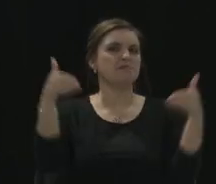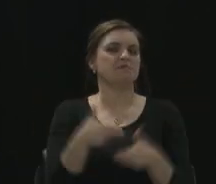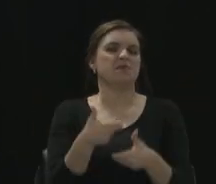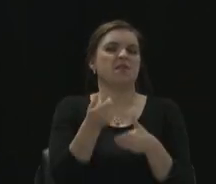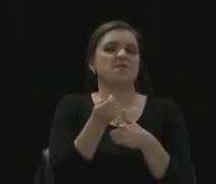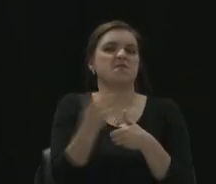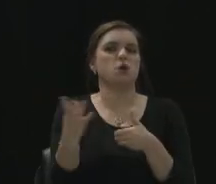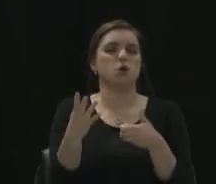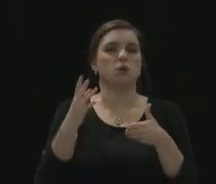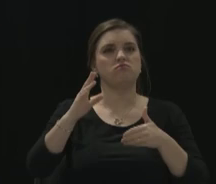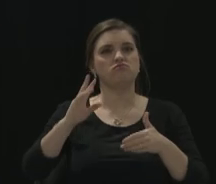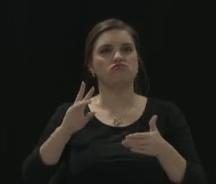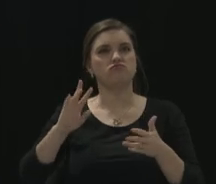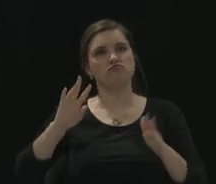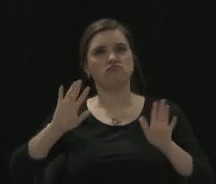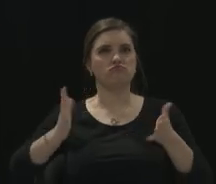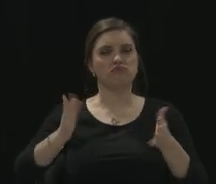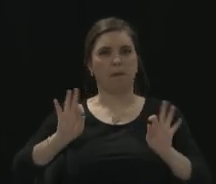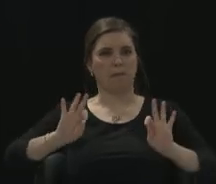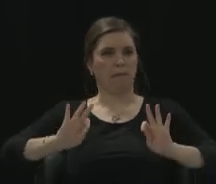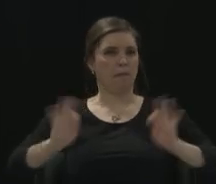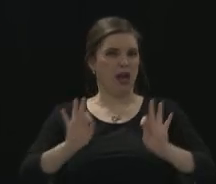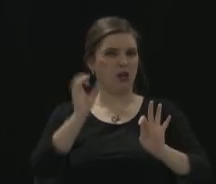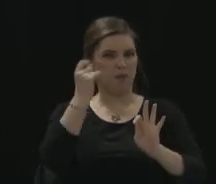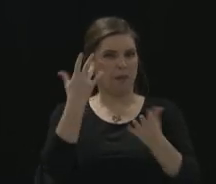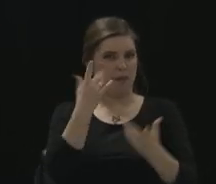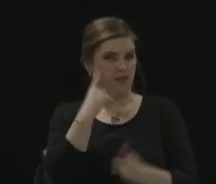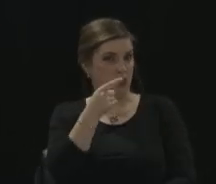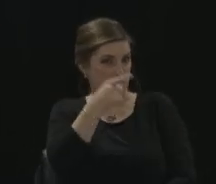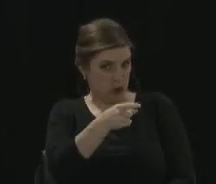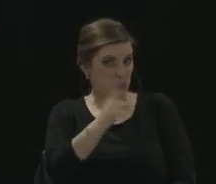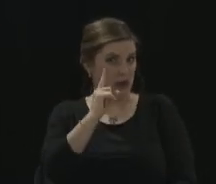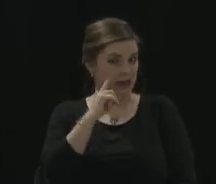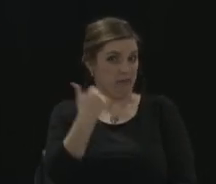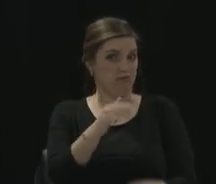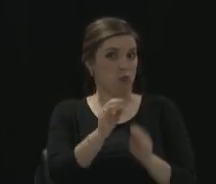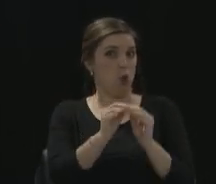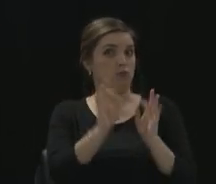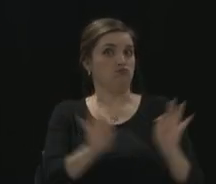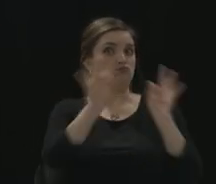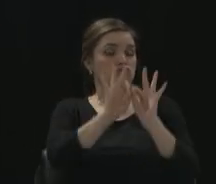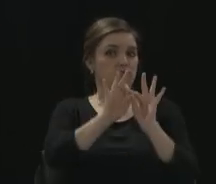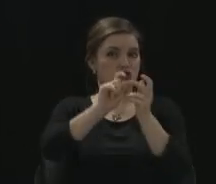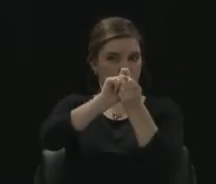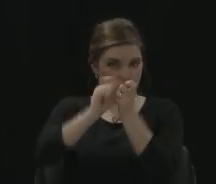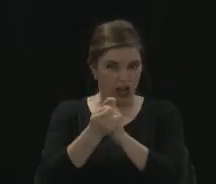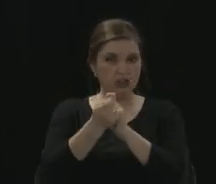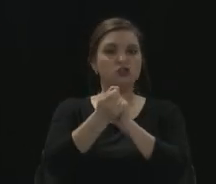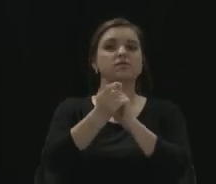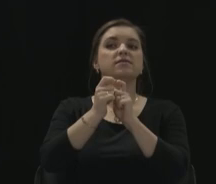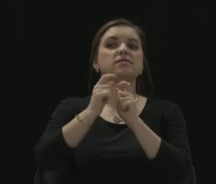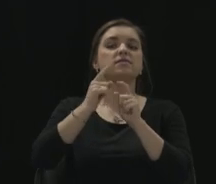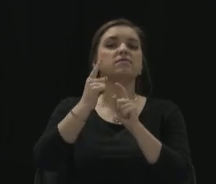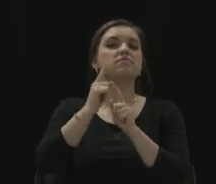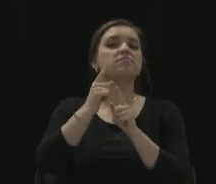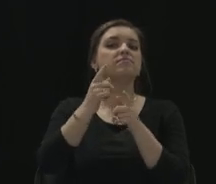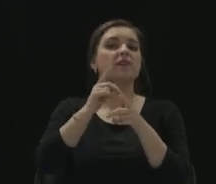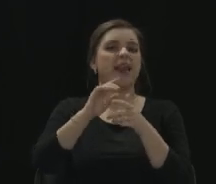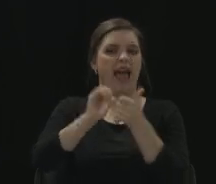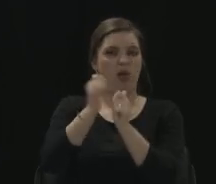probably to you they're more considerable changes as it relates to the voting processes that we follow.